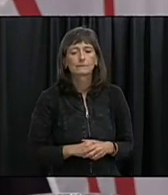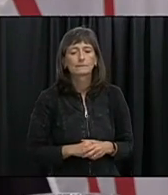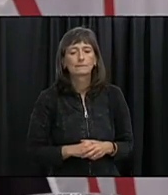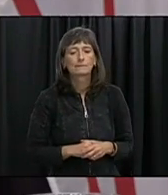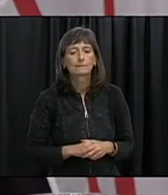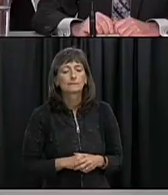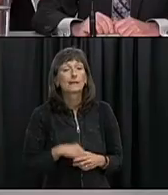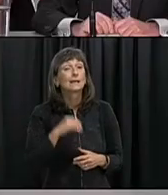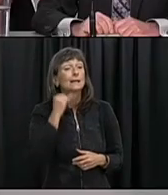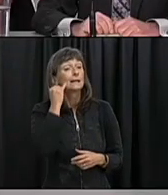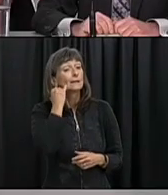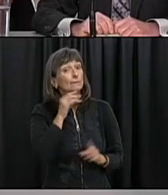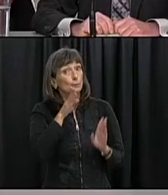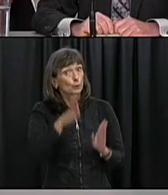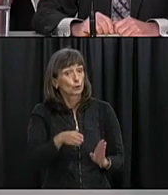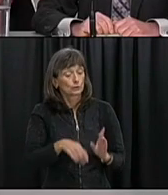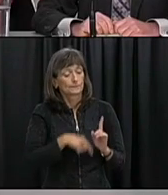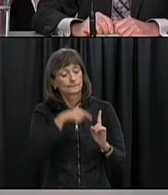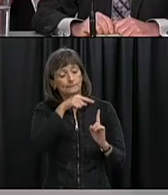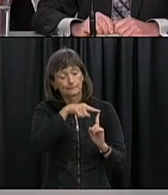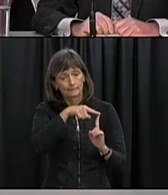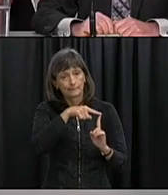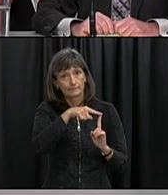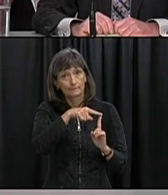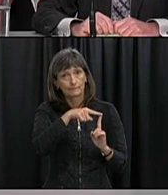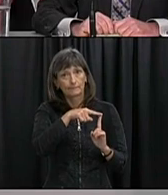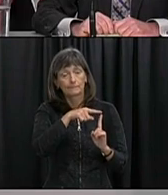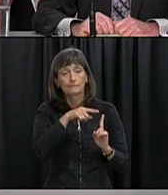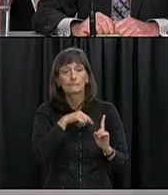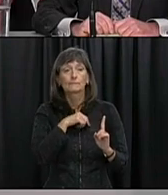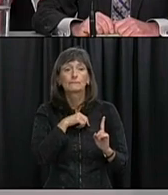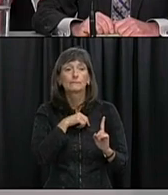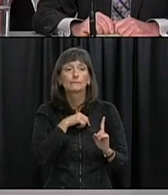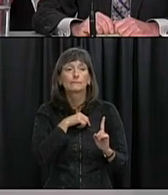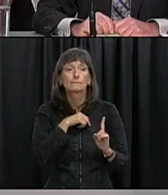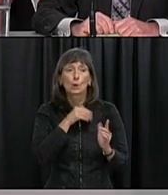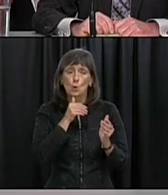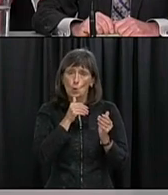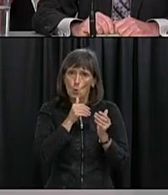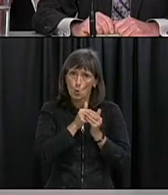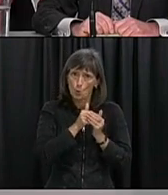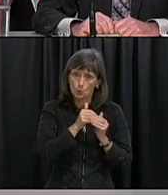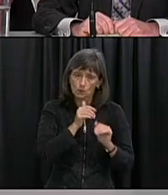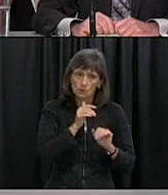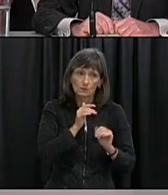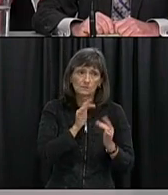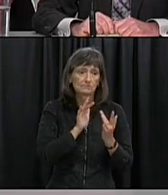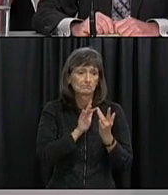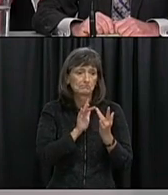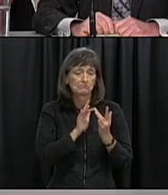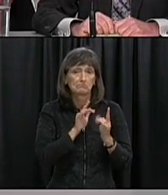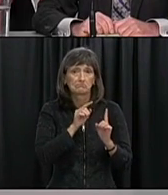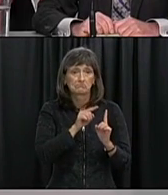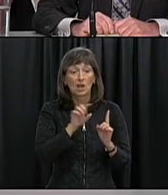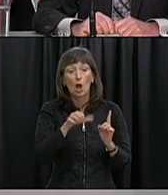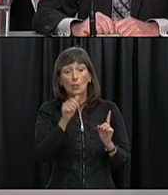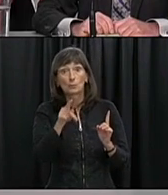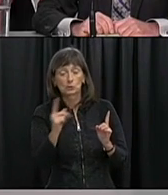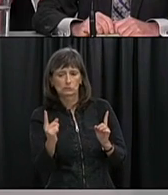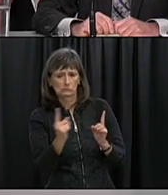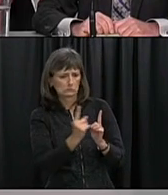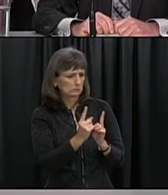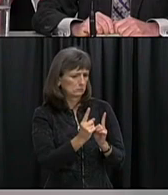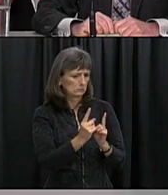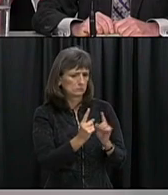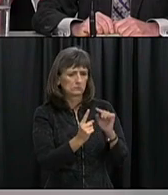If a person is in contact, close contact, for example, with someone who has COVID and then that person